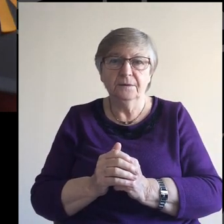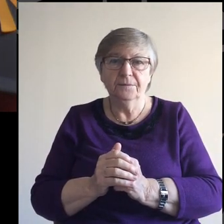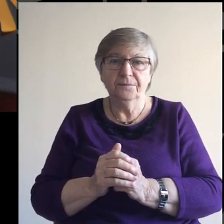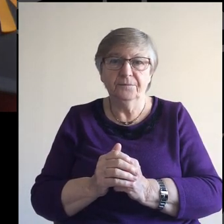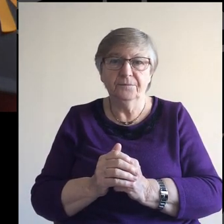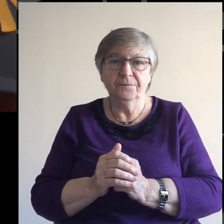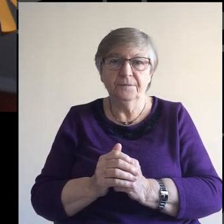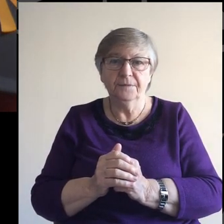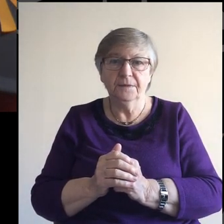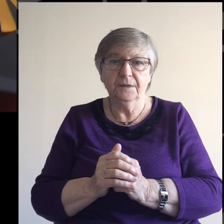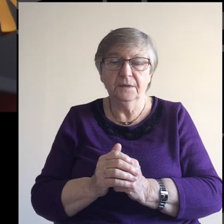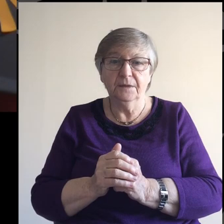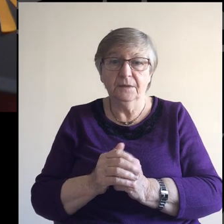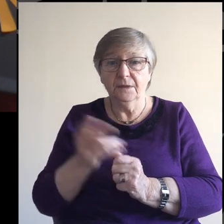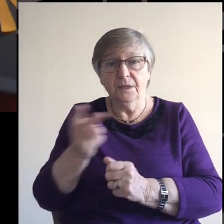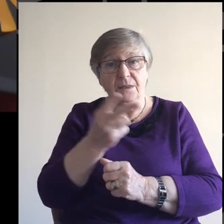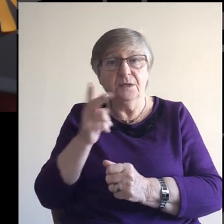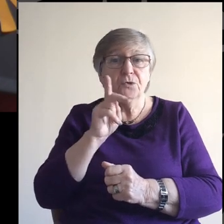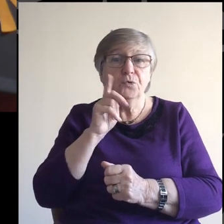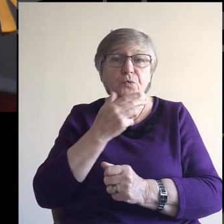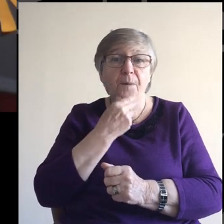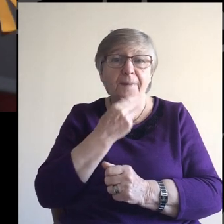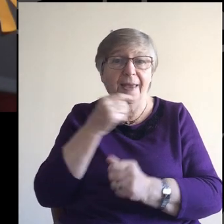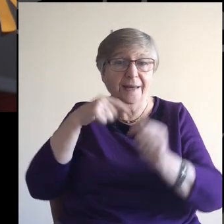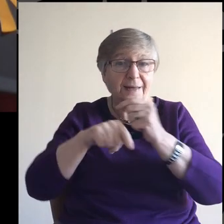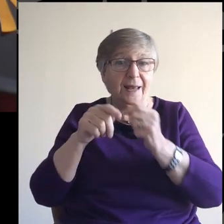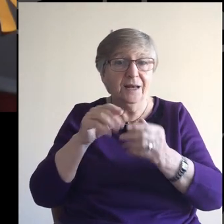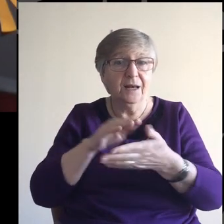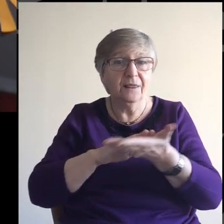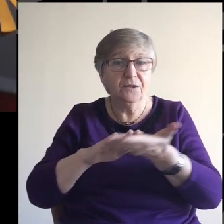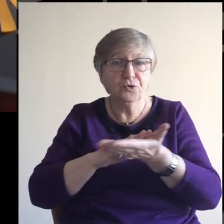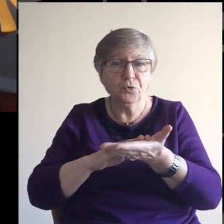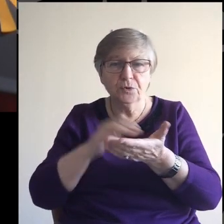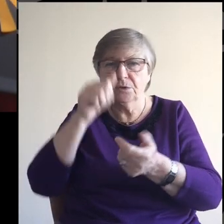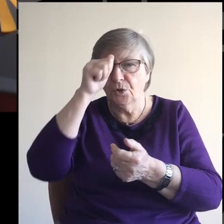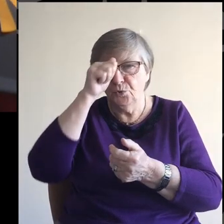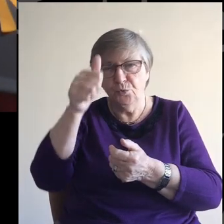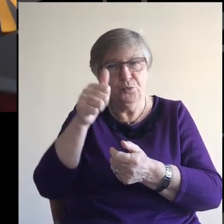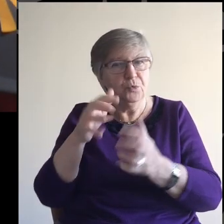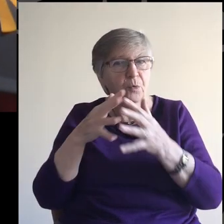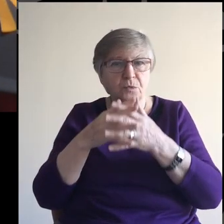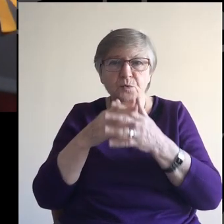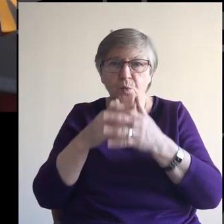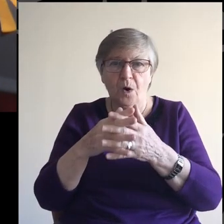And these guys in the two parables gave their all for that. They knew the worth of that.